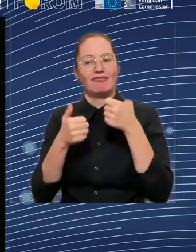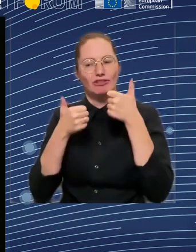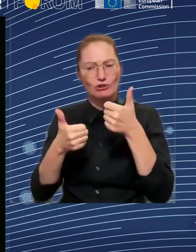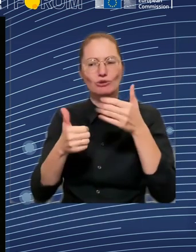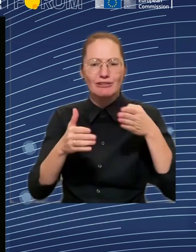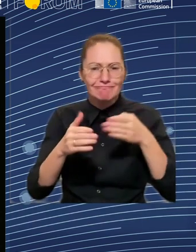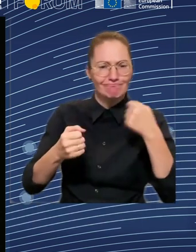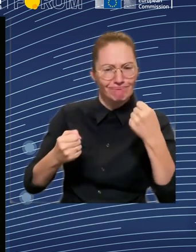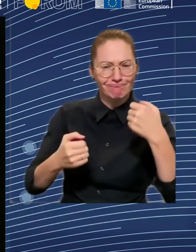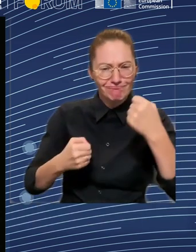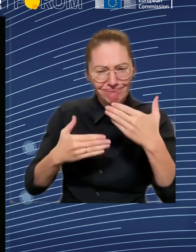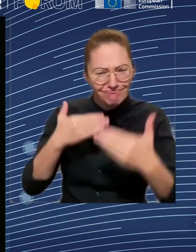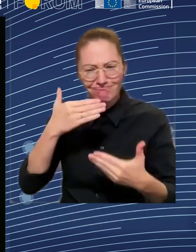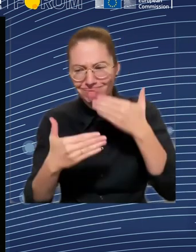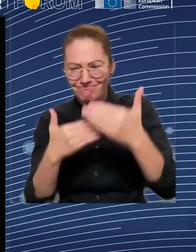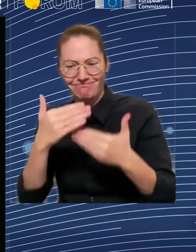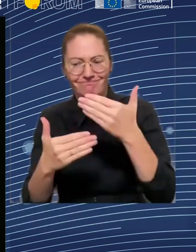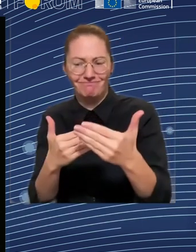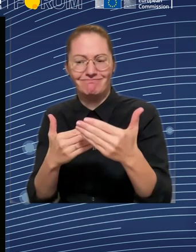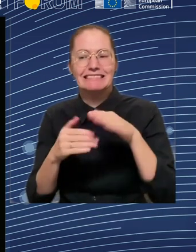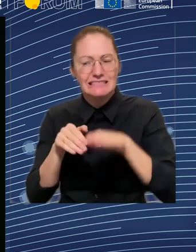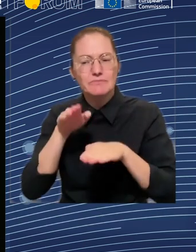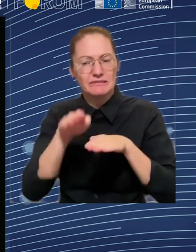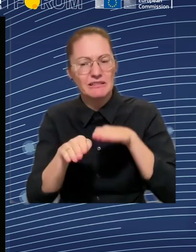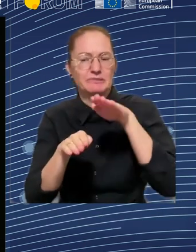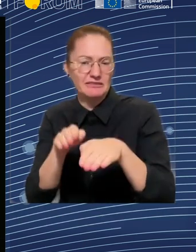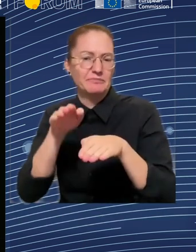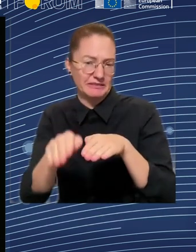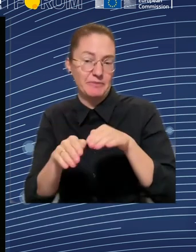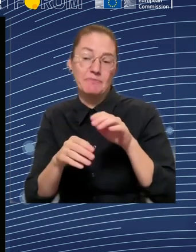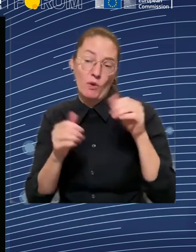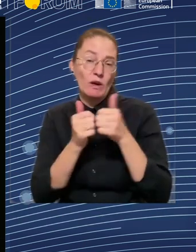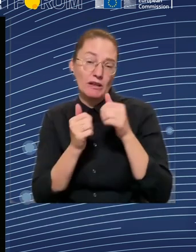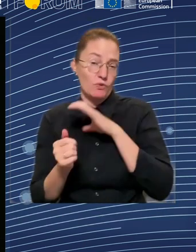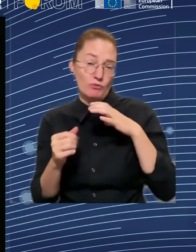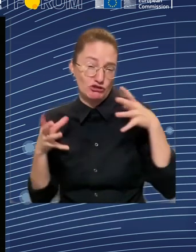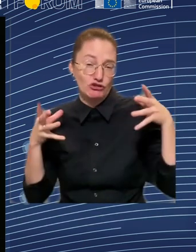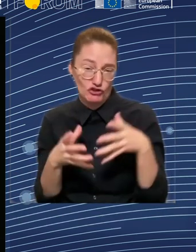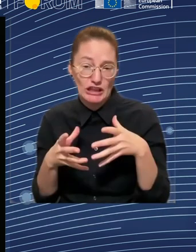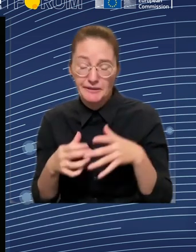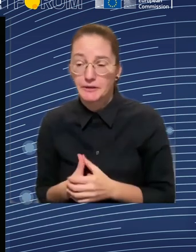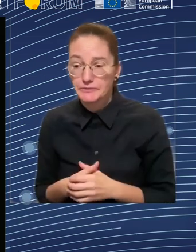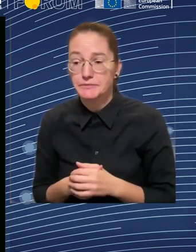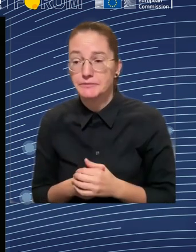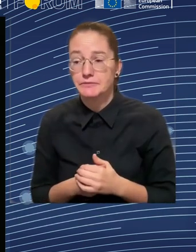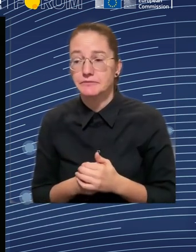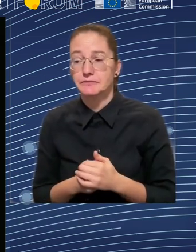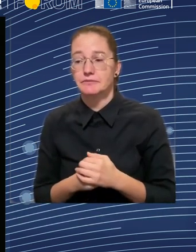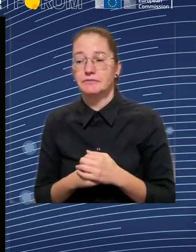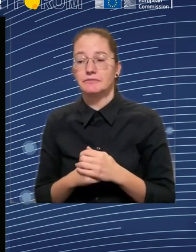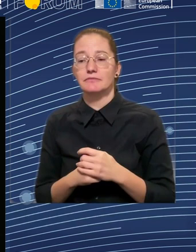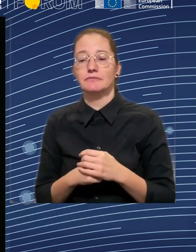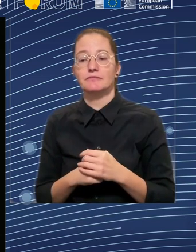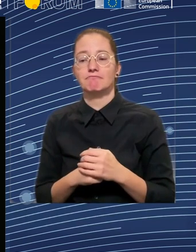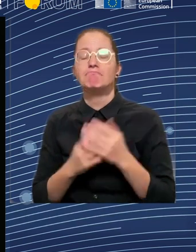a lot of areas of social protection are national competencies. I mean, are there any areas that could move from a national